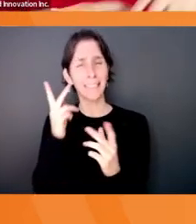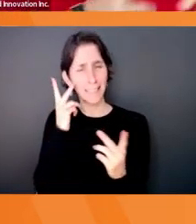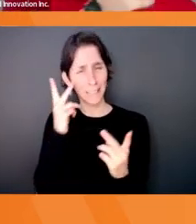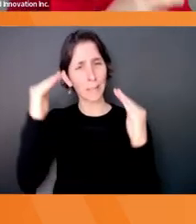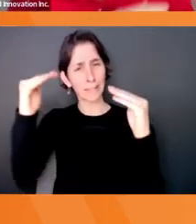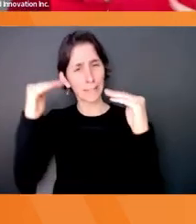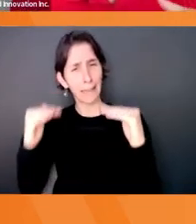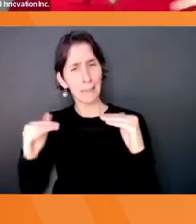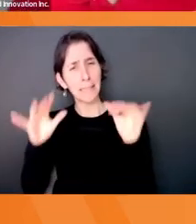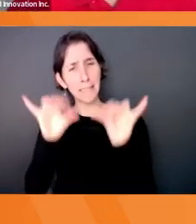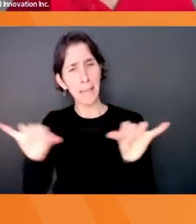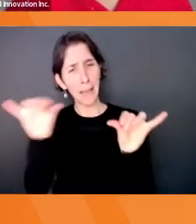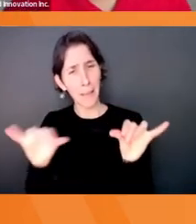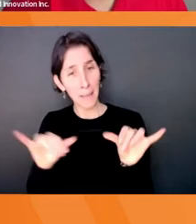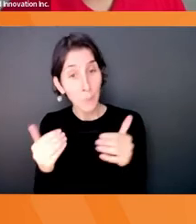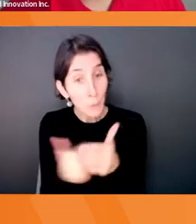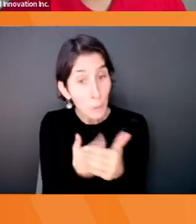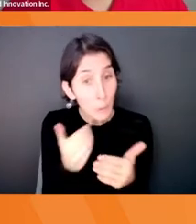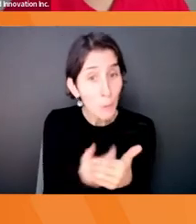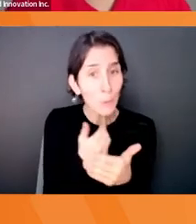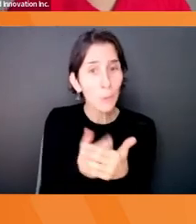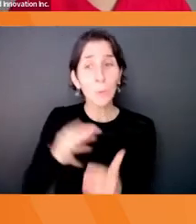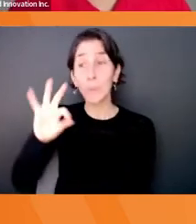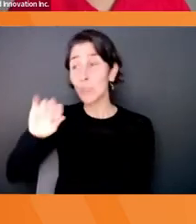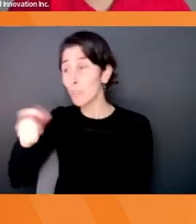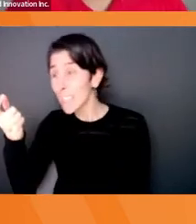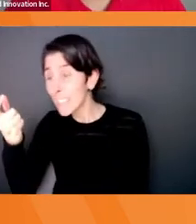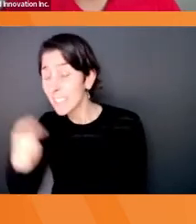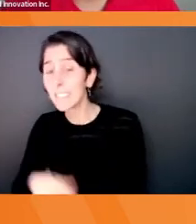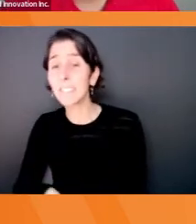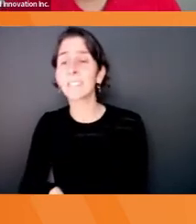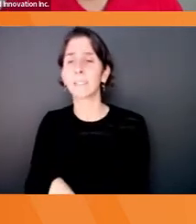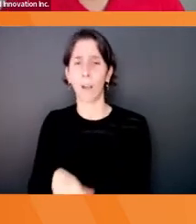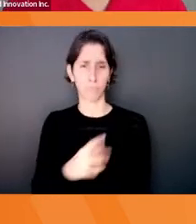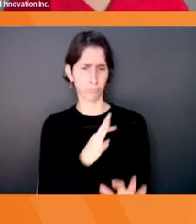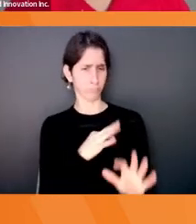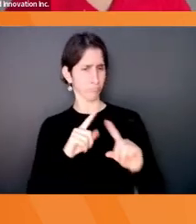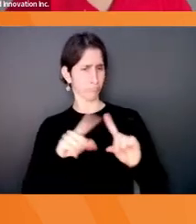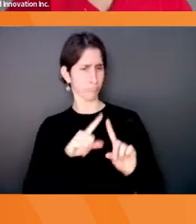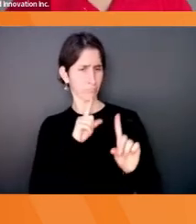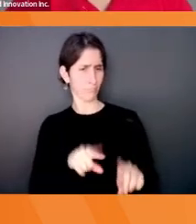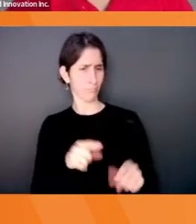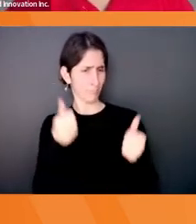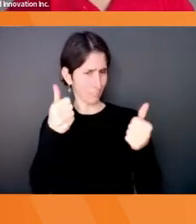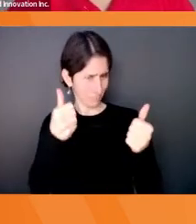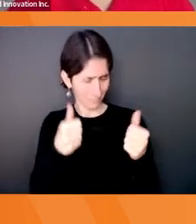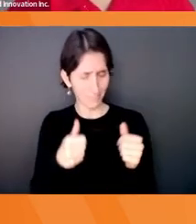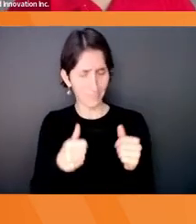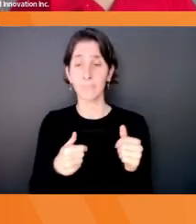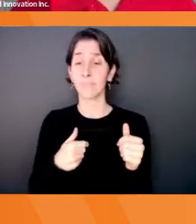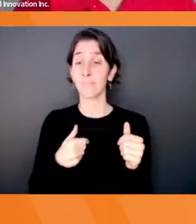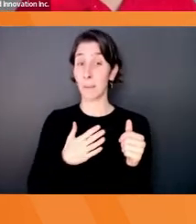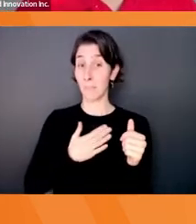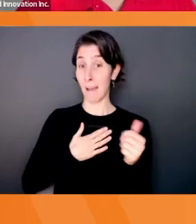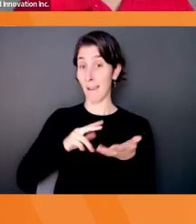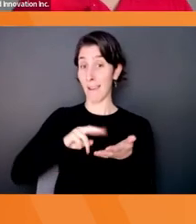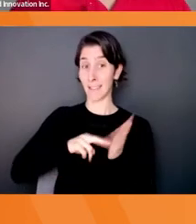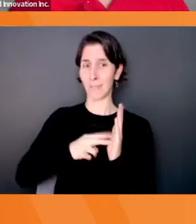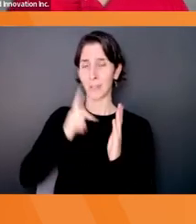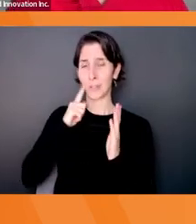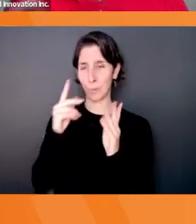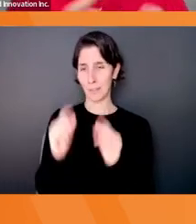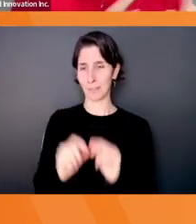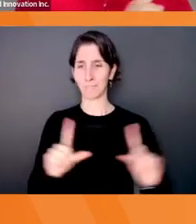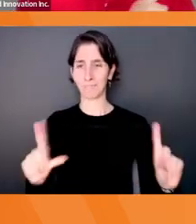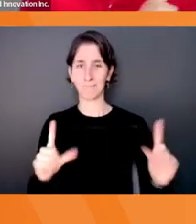fixing old things. I see. Okay. Richard says, pushing back. This is great. So I'd like to share with you what my definition is of innovation.